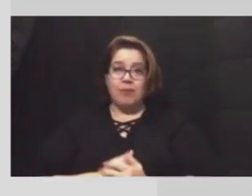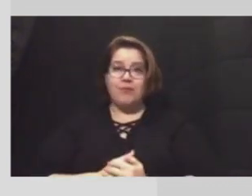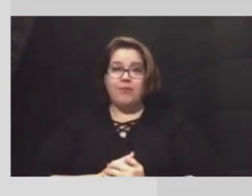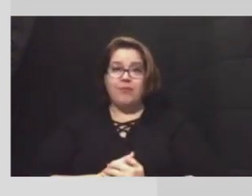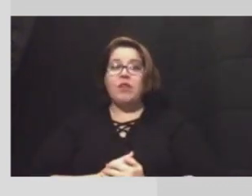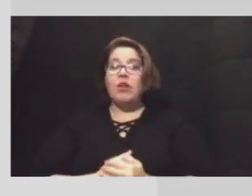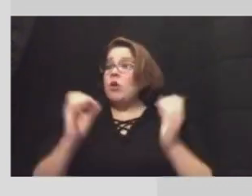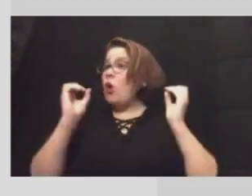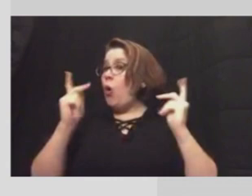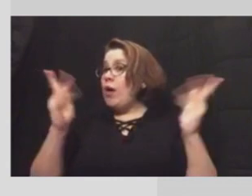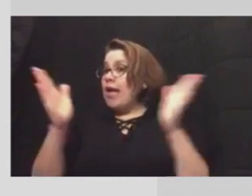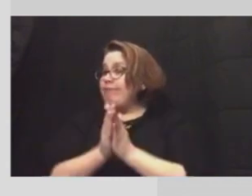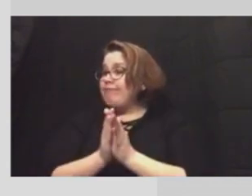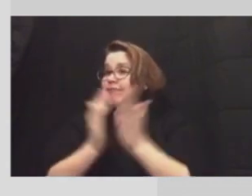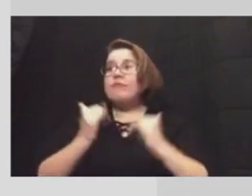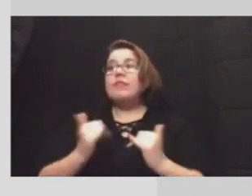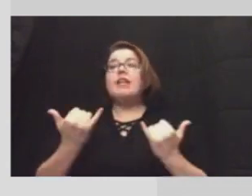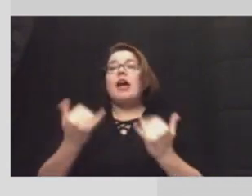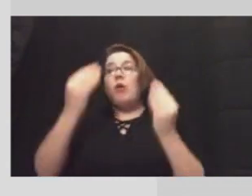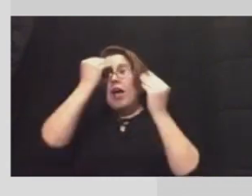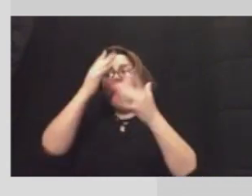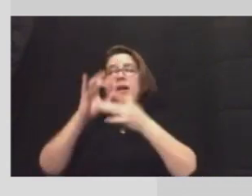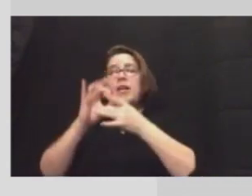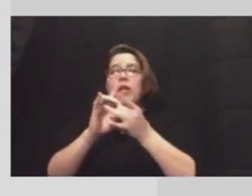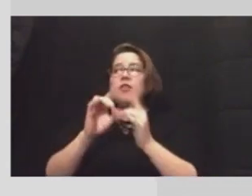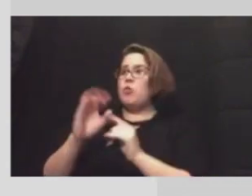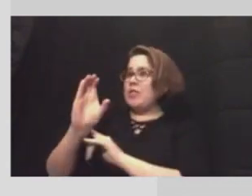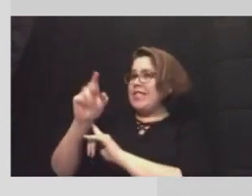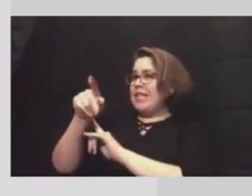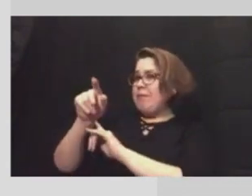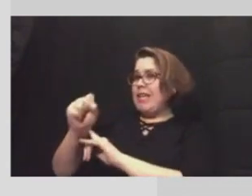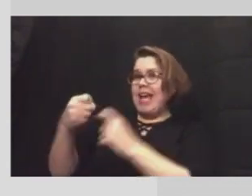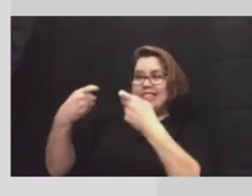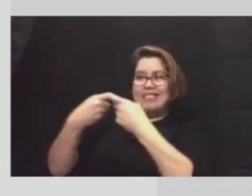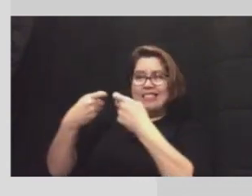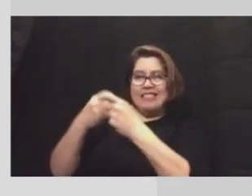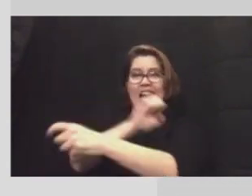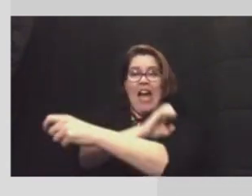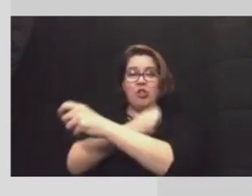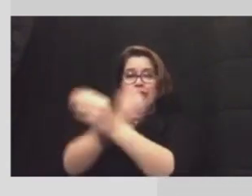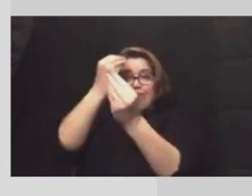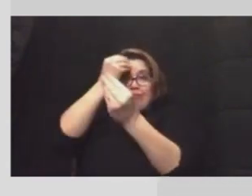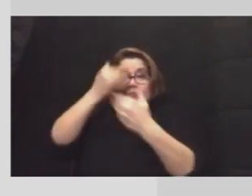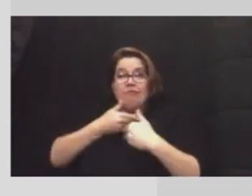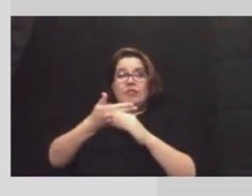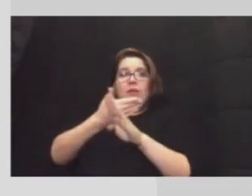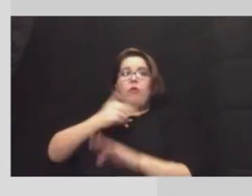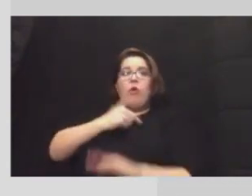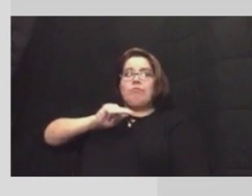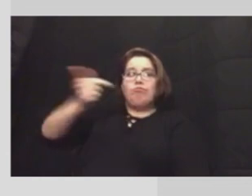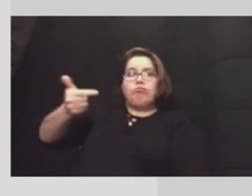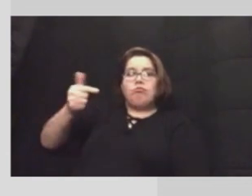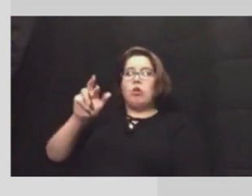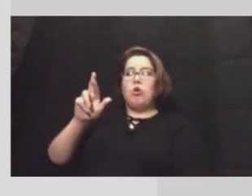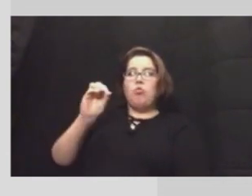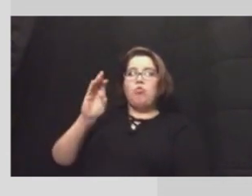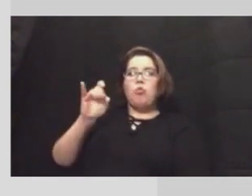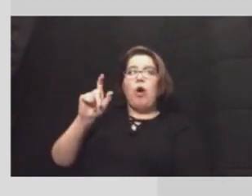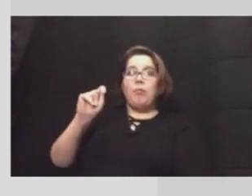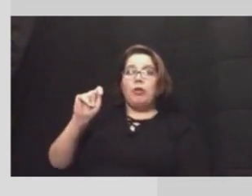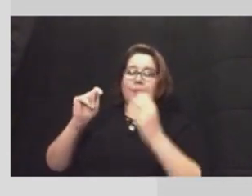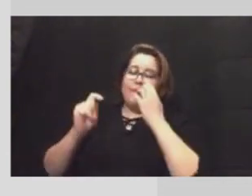Okay, so let me give you an update on CPS Energy that was relayed to me before I turn it over to Robert Puente. Thank